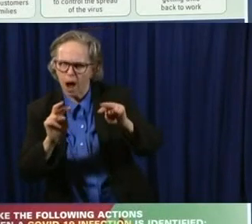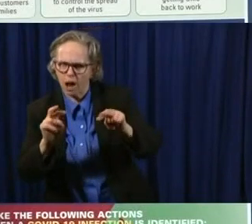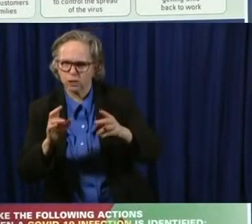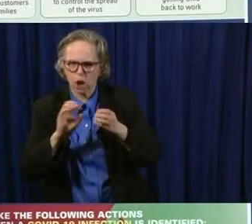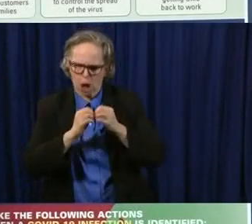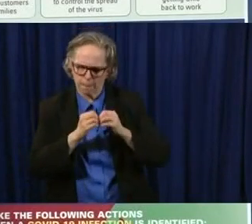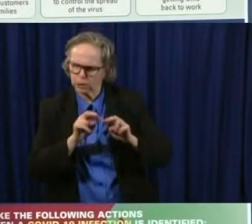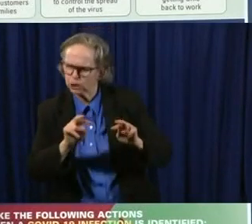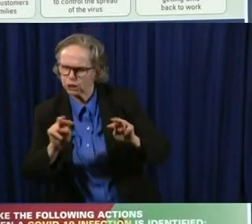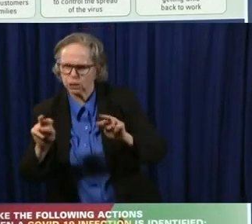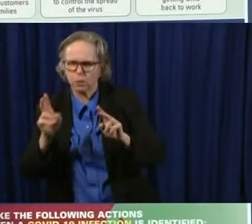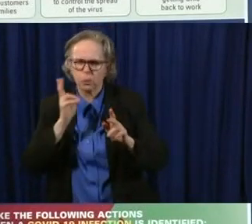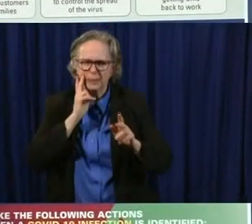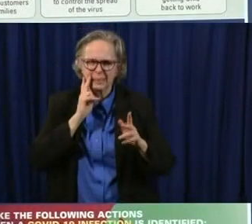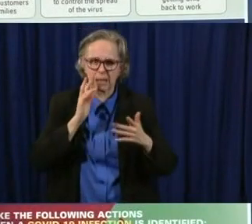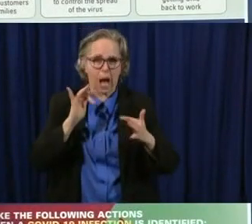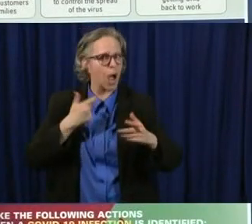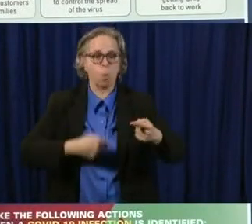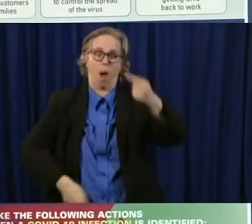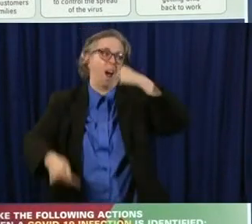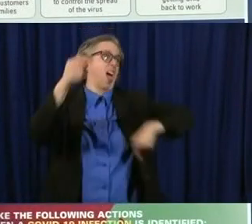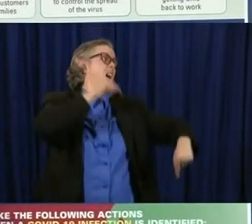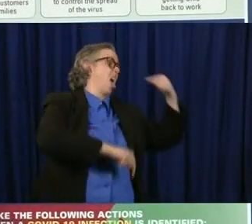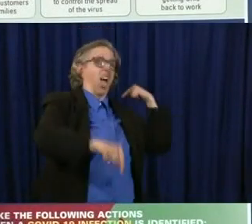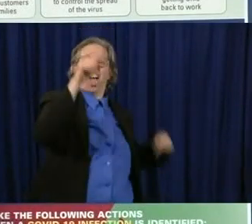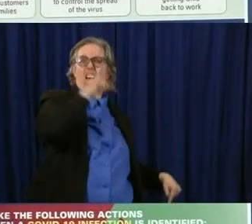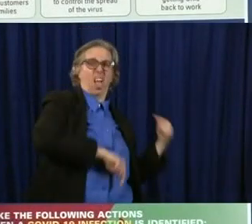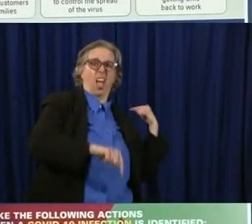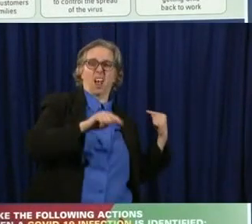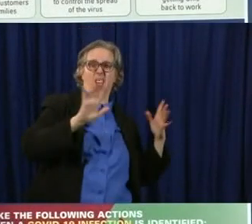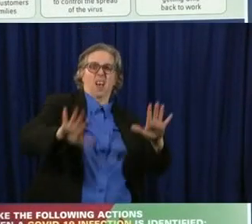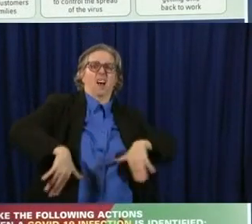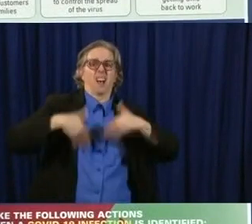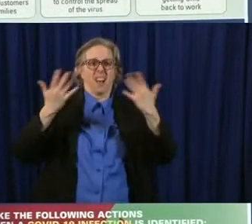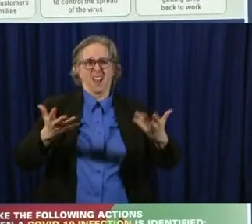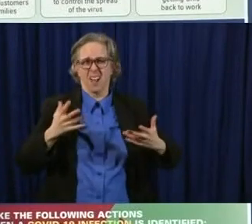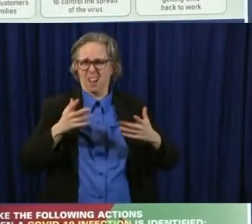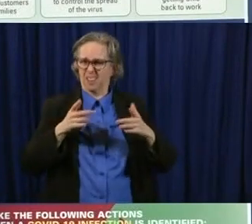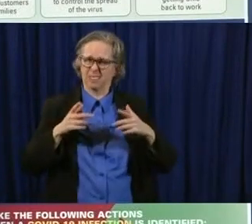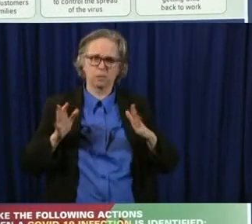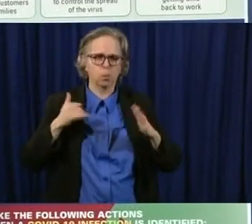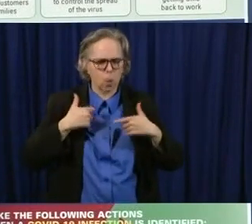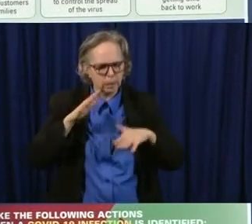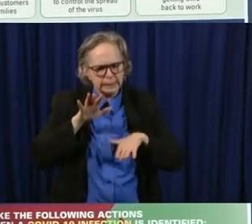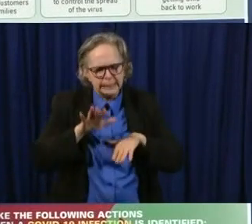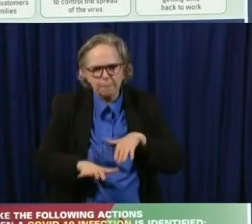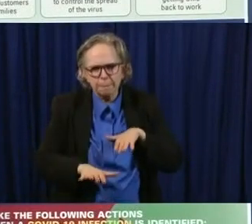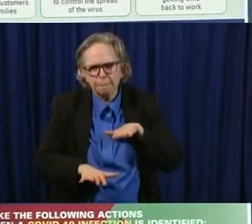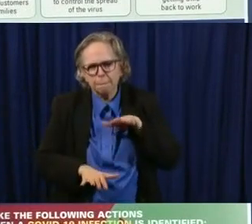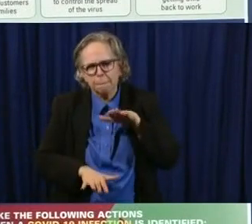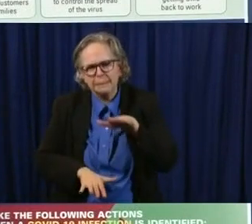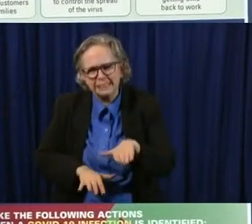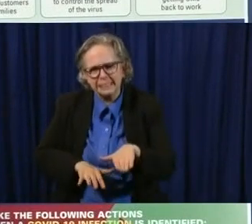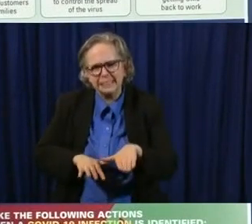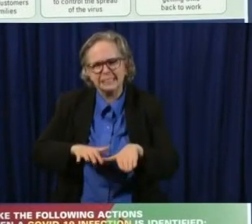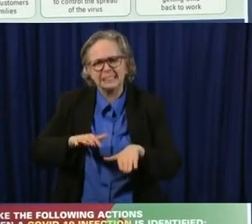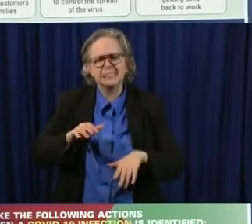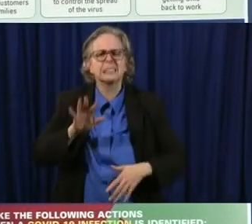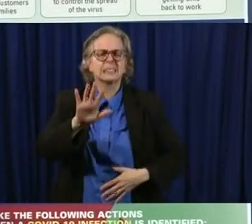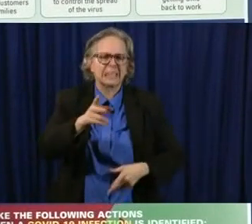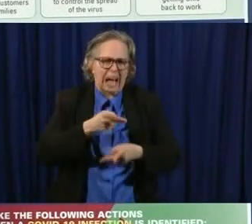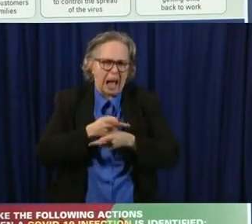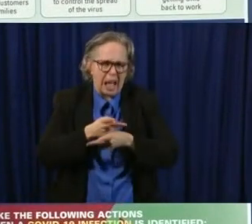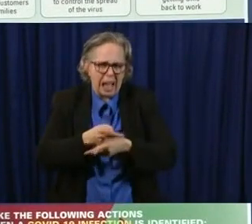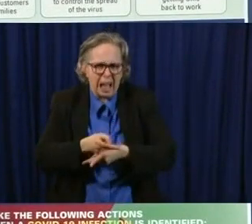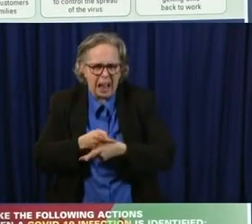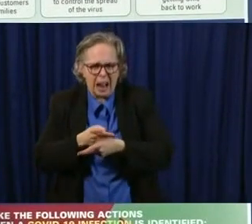we don't want to go backward. Uh, so one, one step at a time. But I think we were set for May to be a very good month as